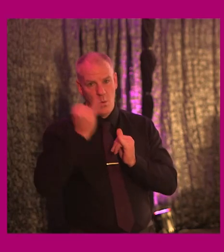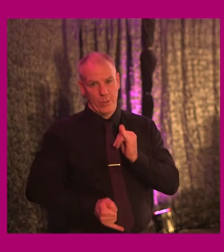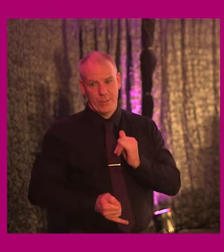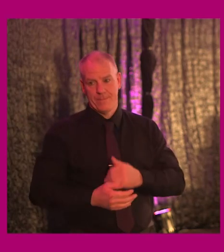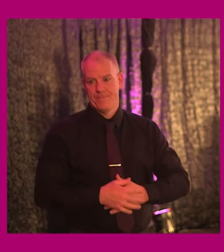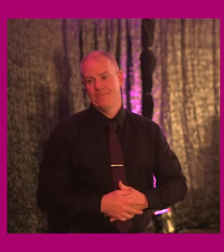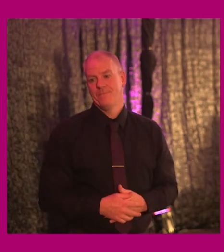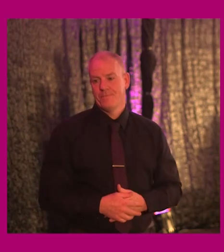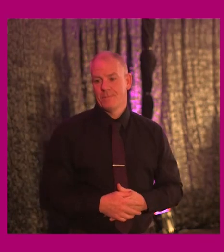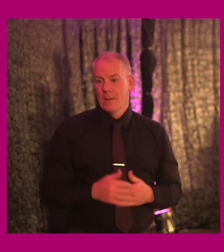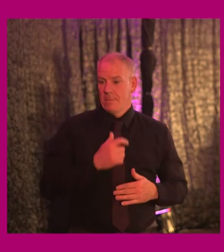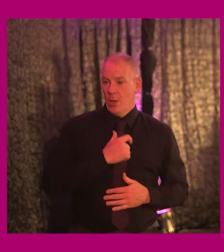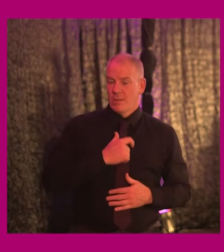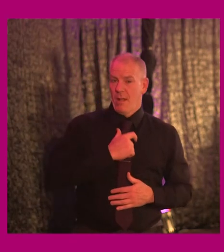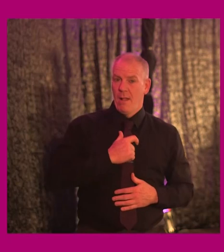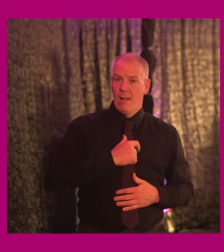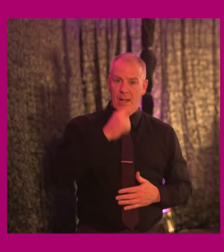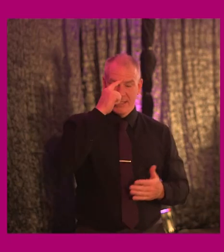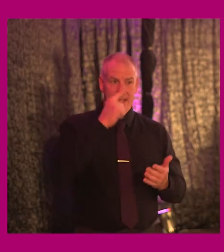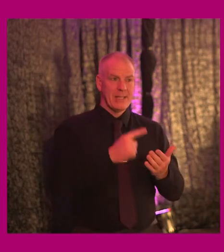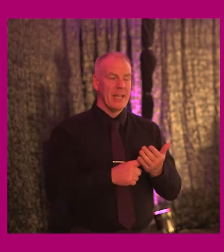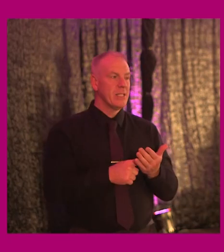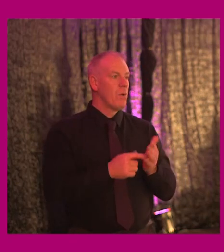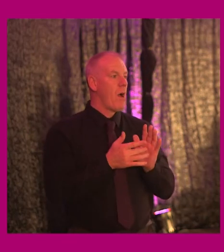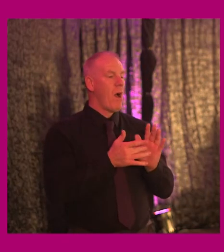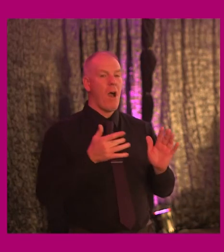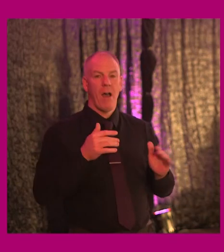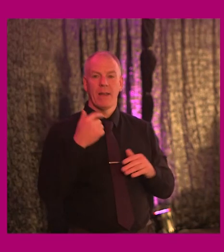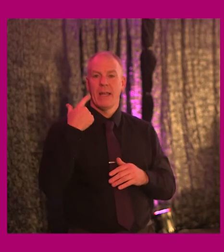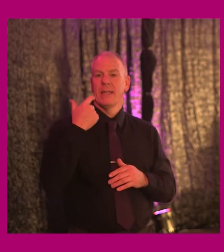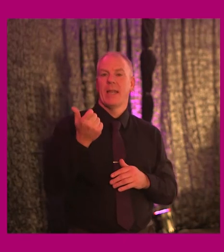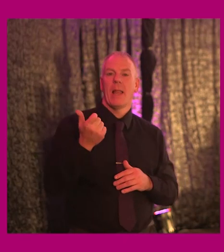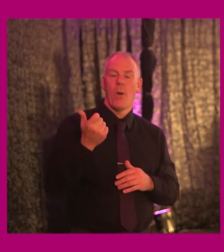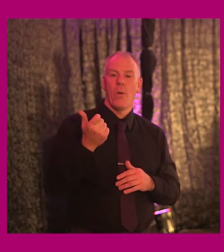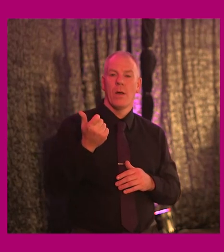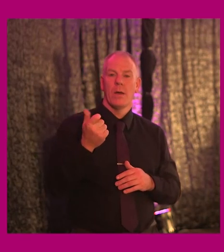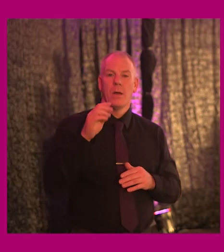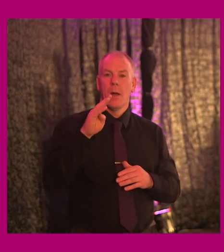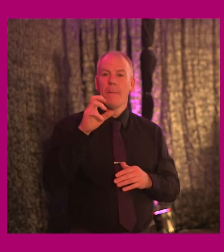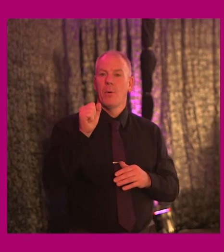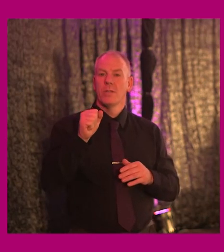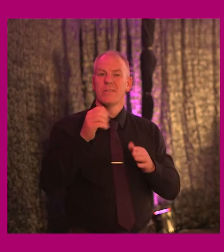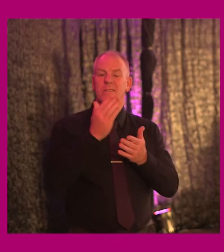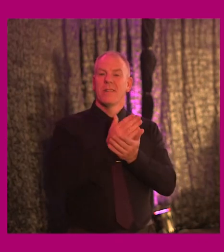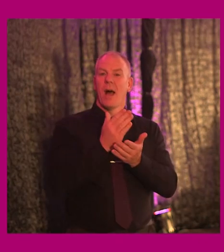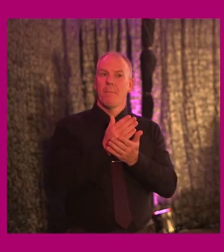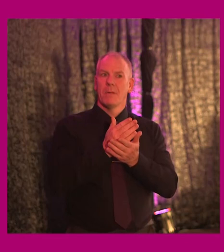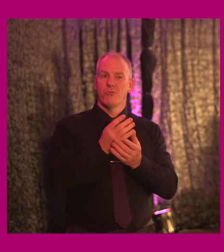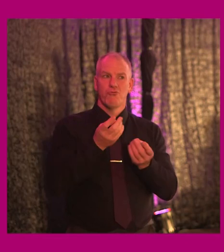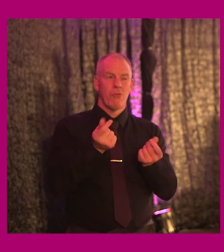For me personally, the decision to remove yellow bus stops in favour of less costly grey ones creates an instant barrier